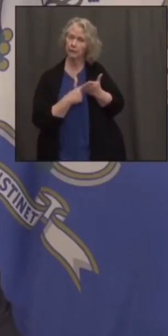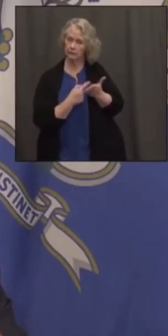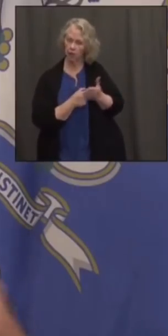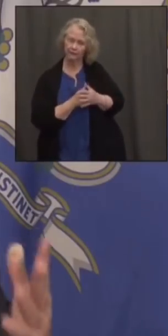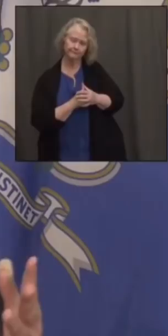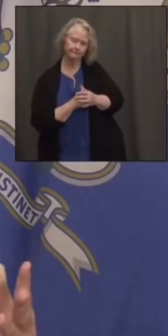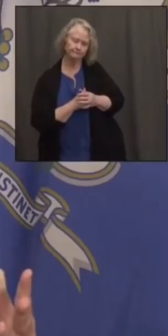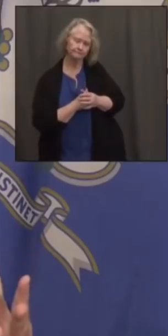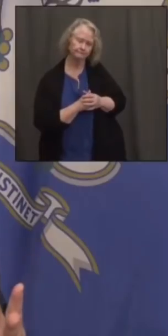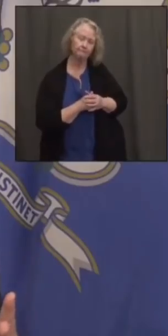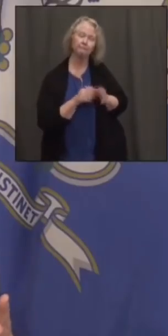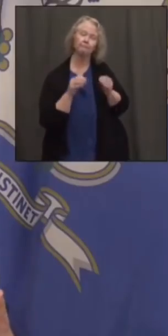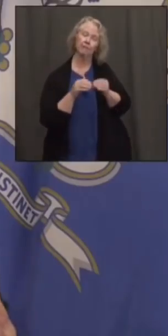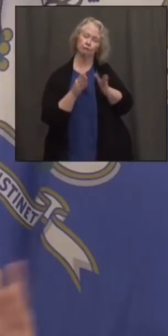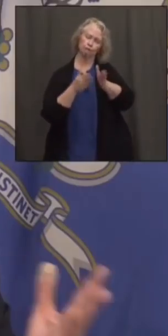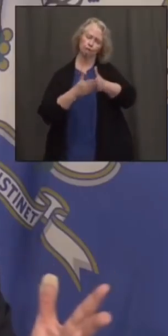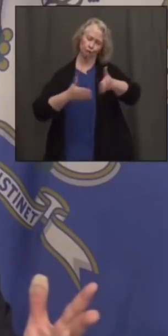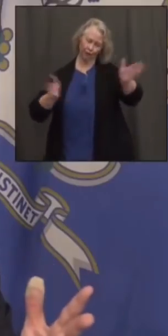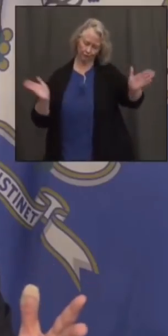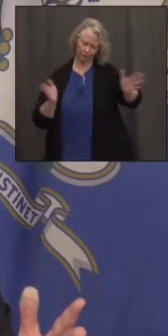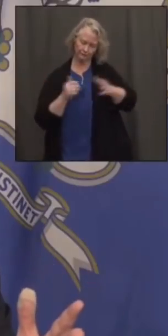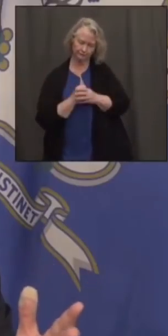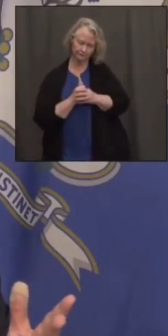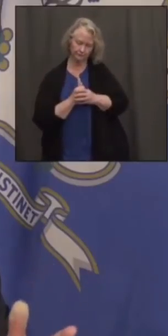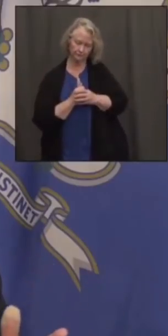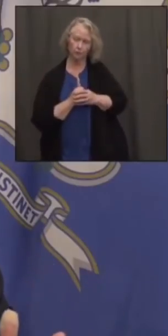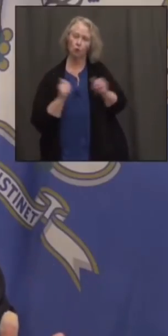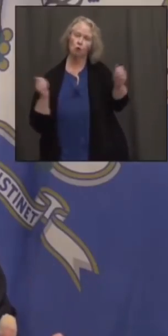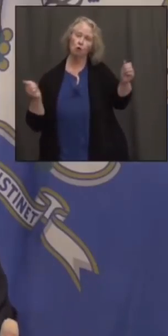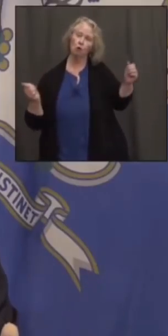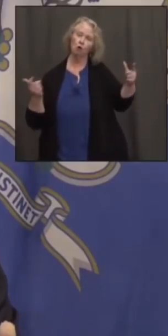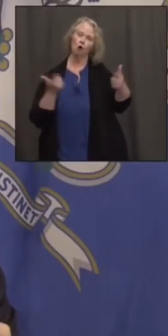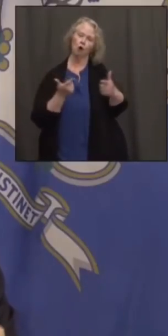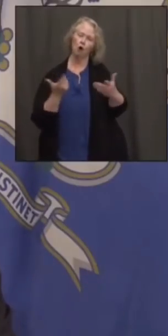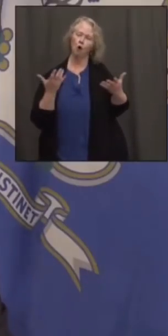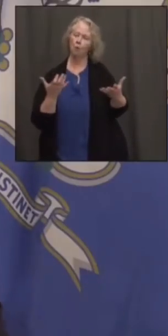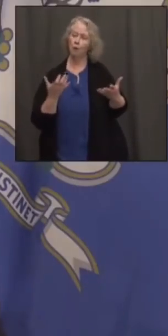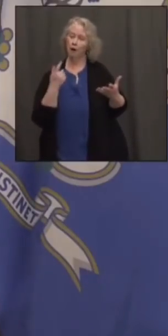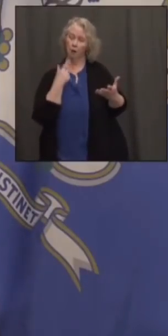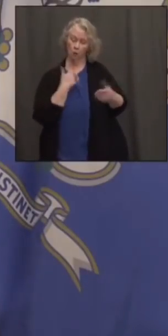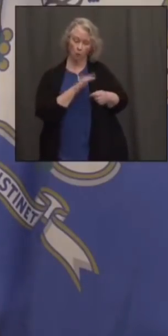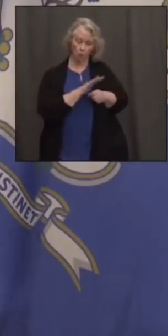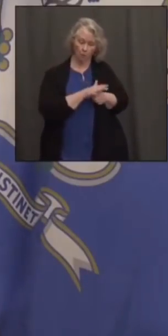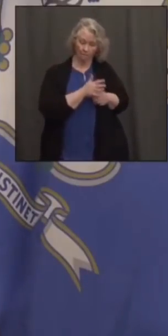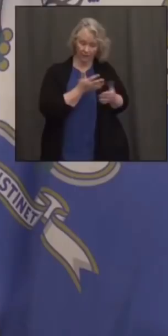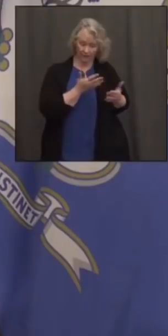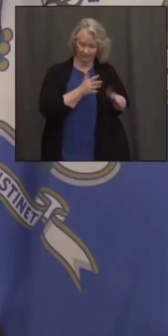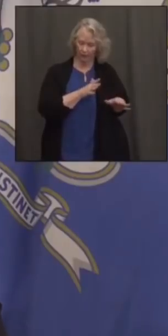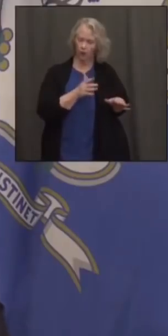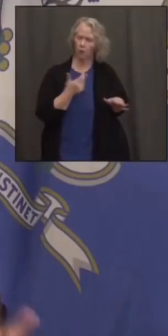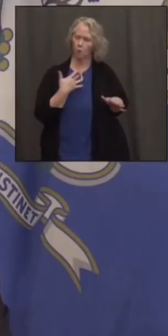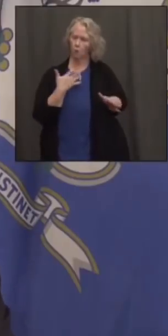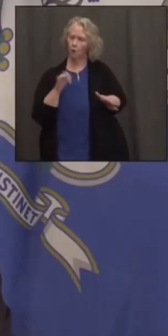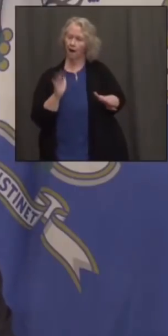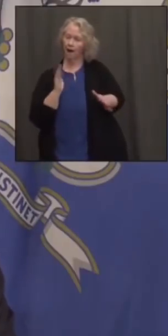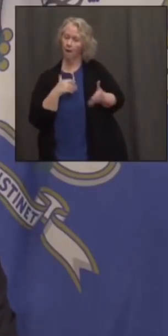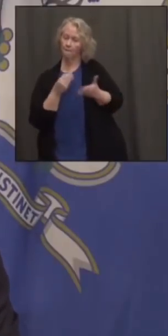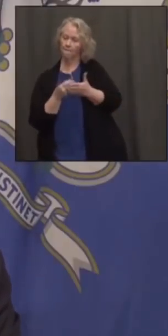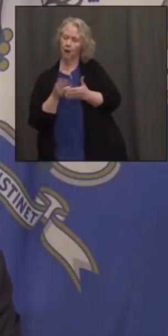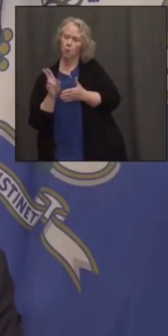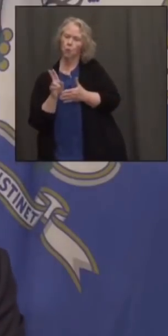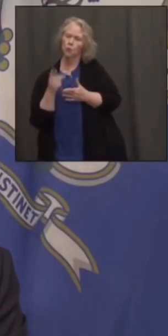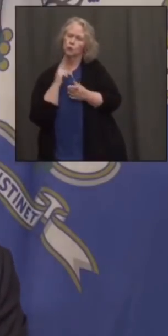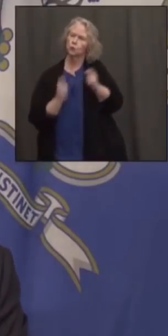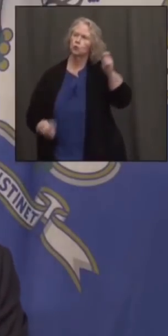Look, I think, broadly speaking, all parties want to say, as we come out of COVID, we want to make some transformative investments. We've